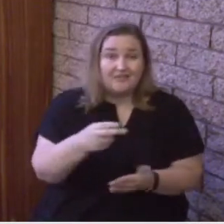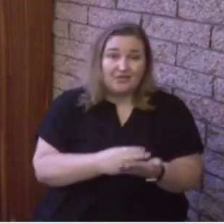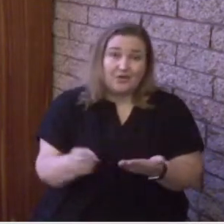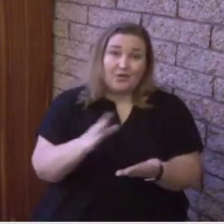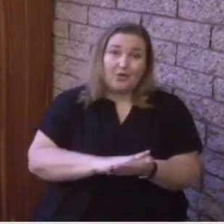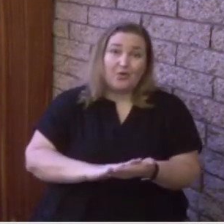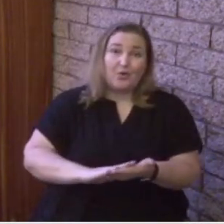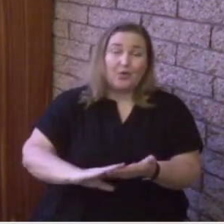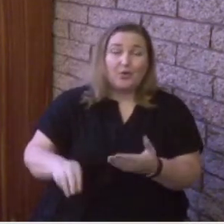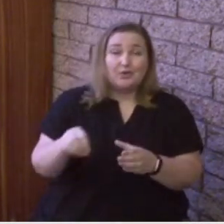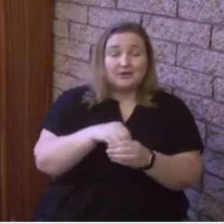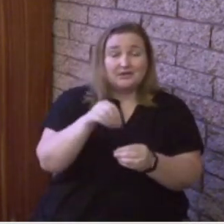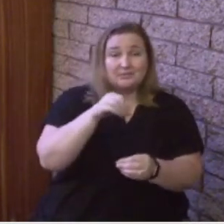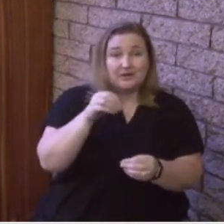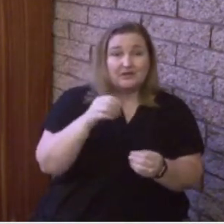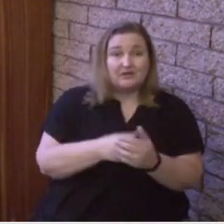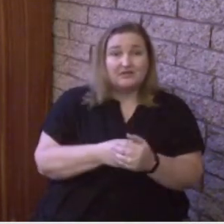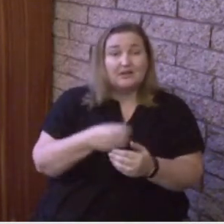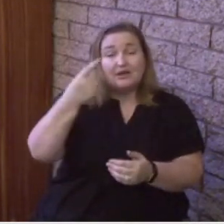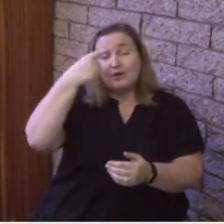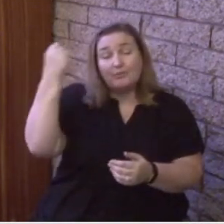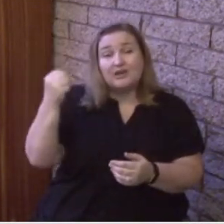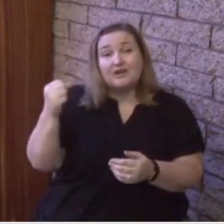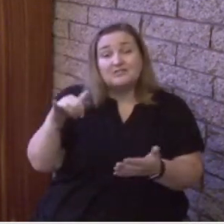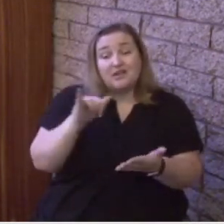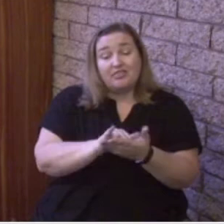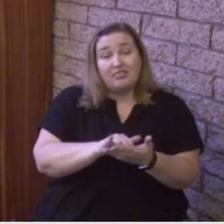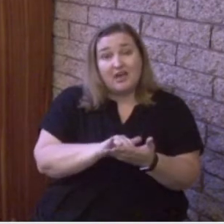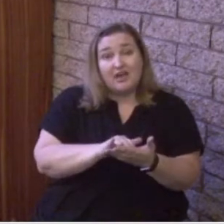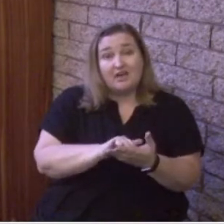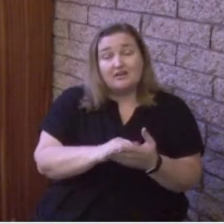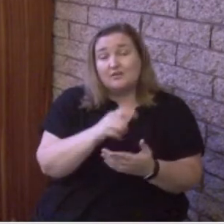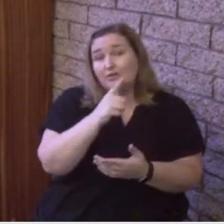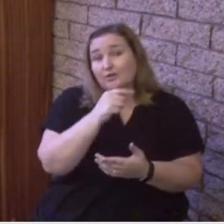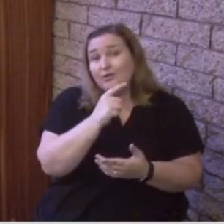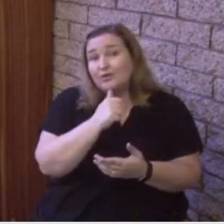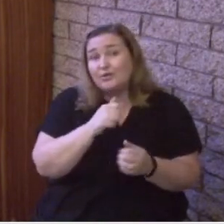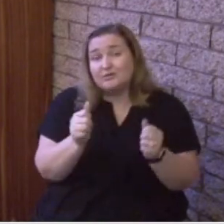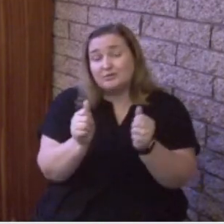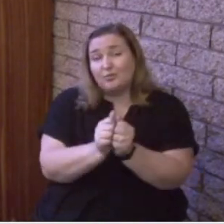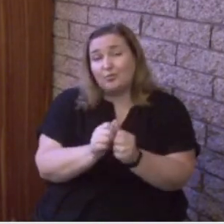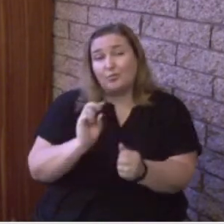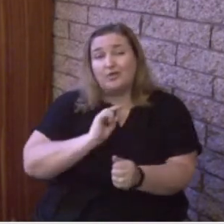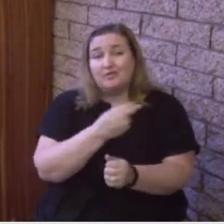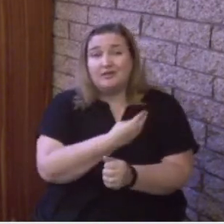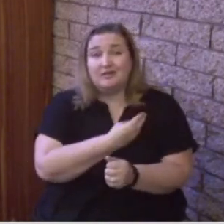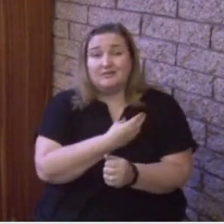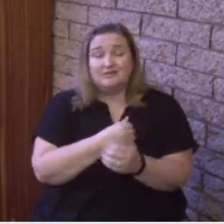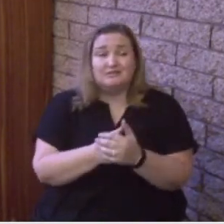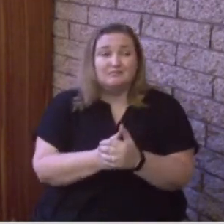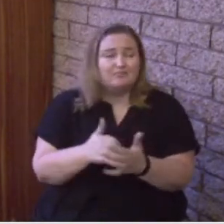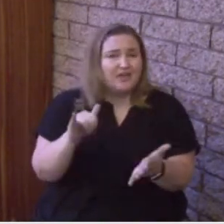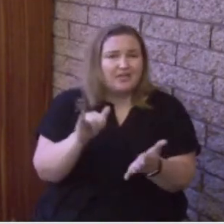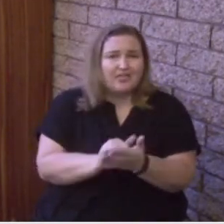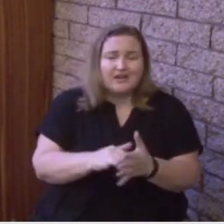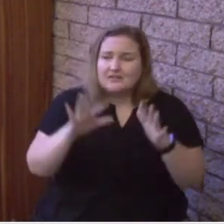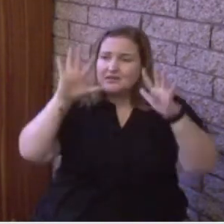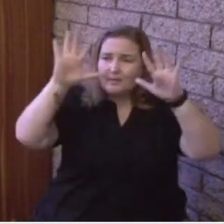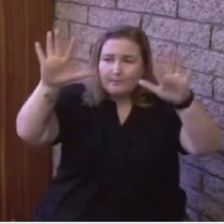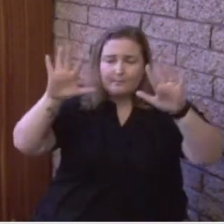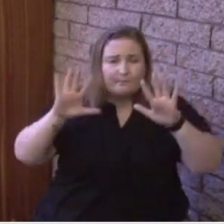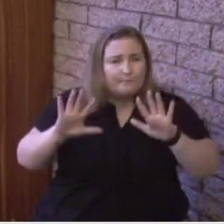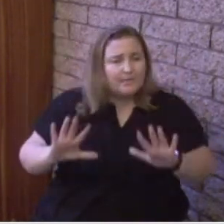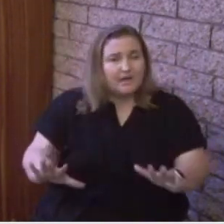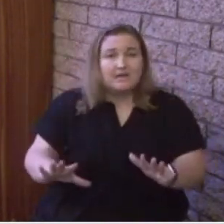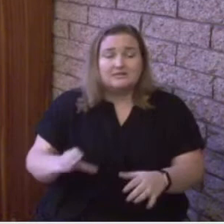who is with us at that time. That's the amazing concept that I want you to understand